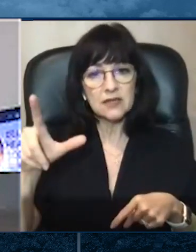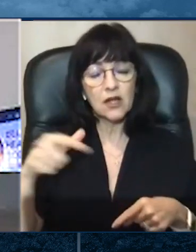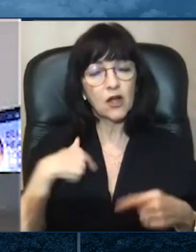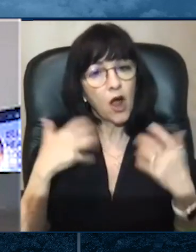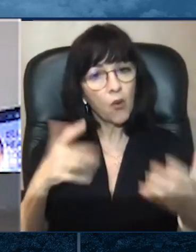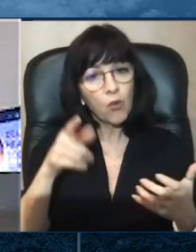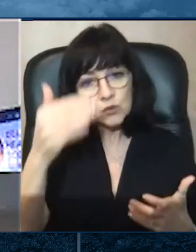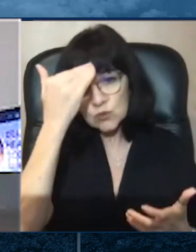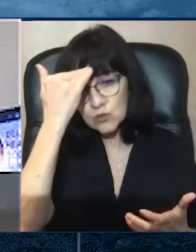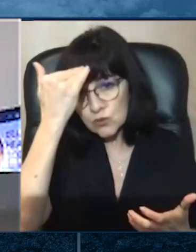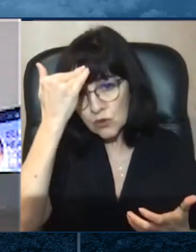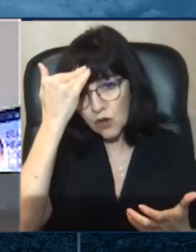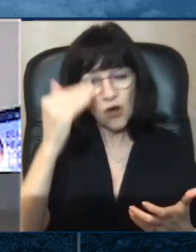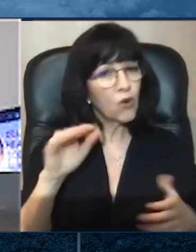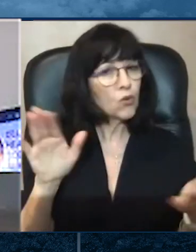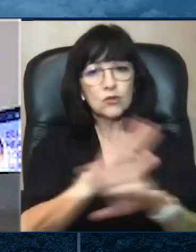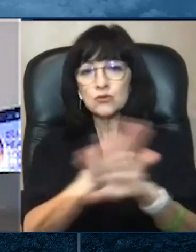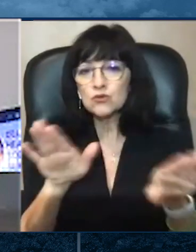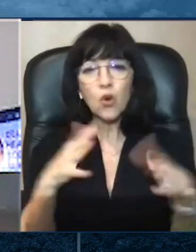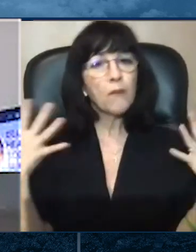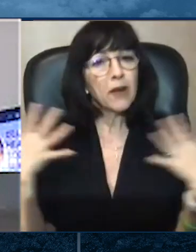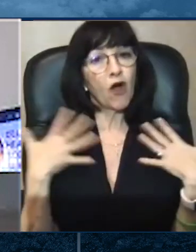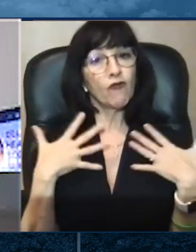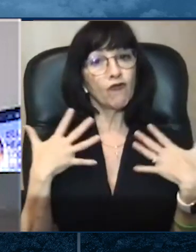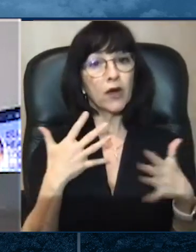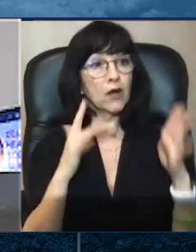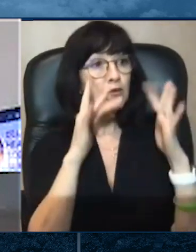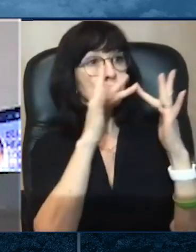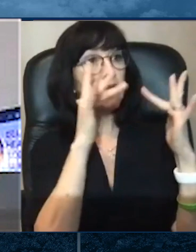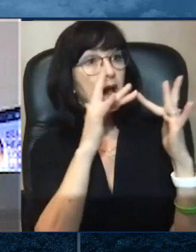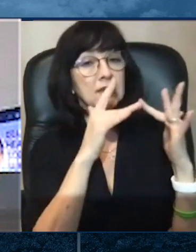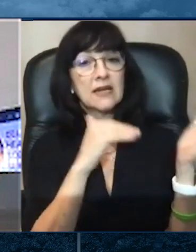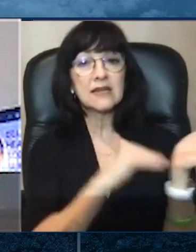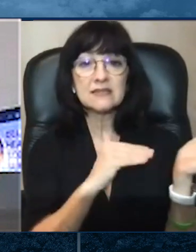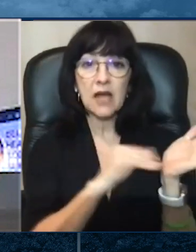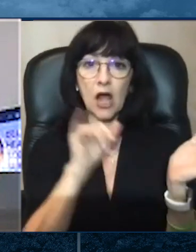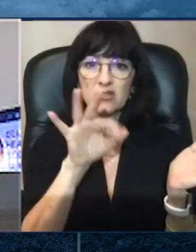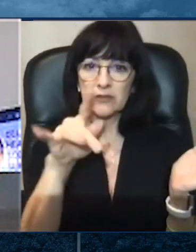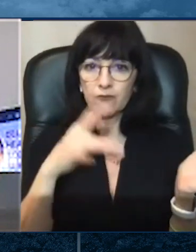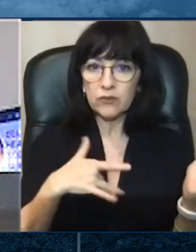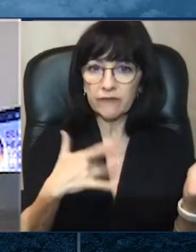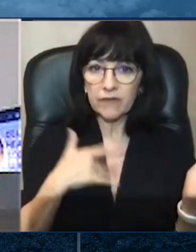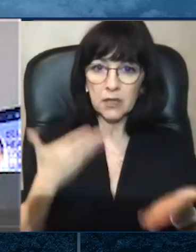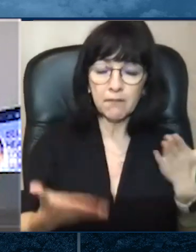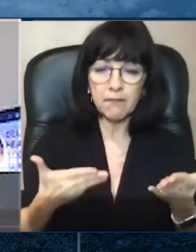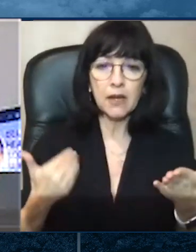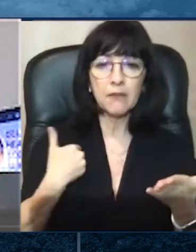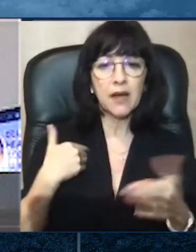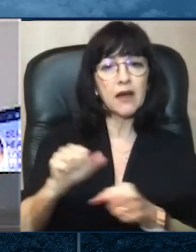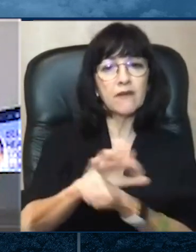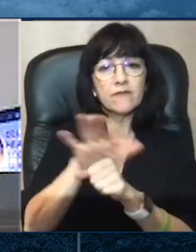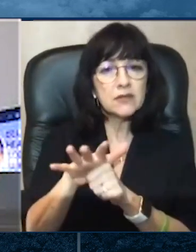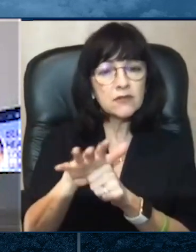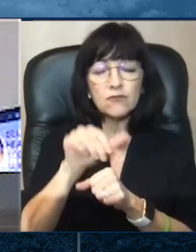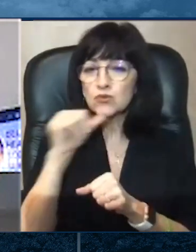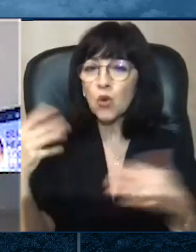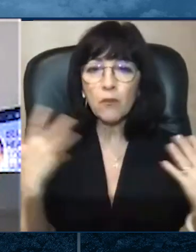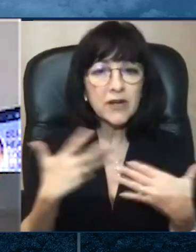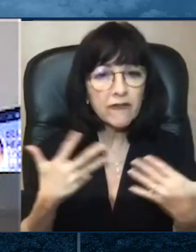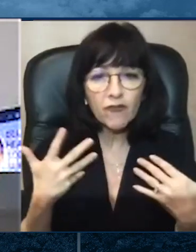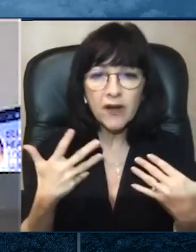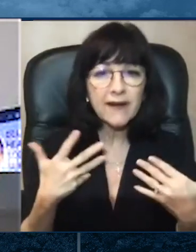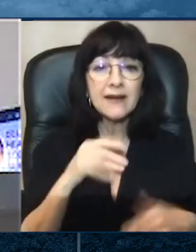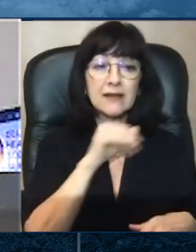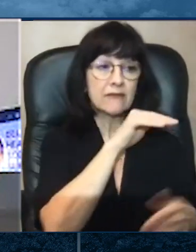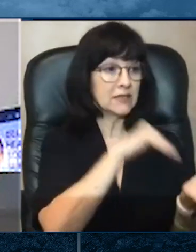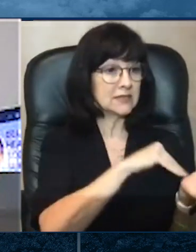doctor if you have symptoms of COVID-19. Do not be afraid if a doctor refers you for testing. Do not be afraid